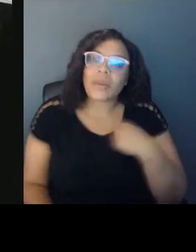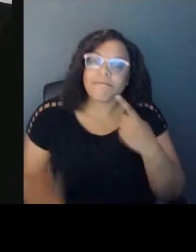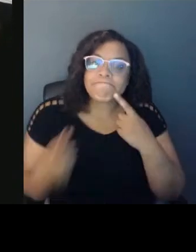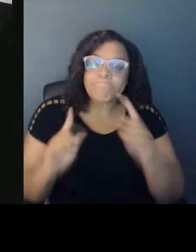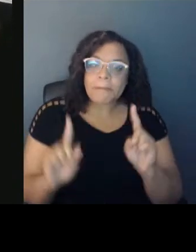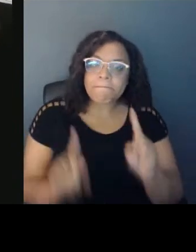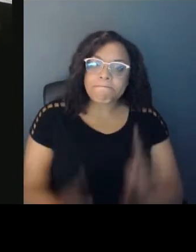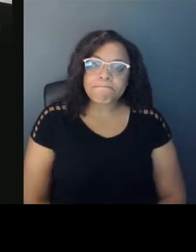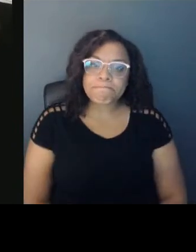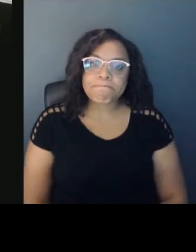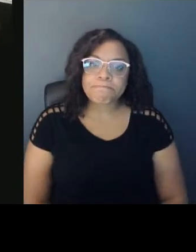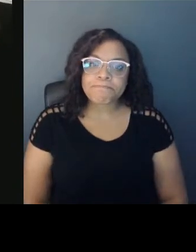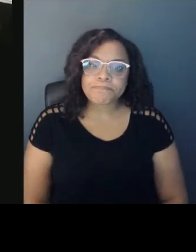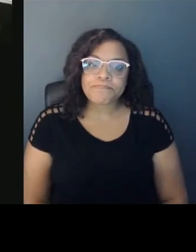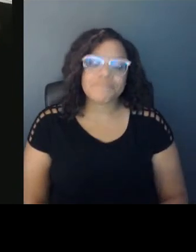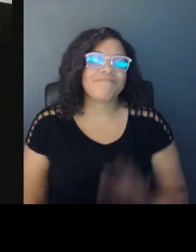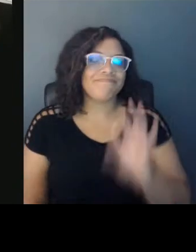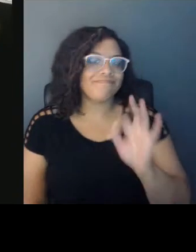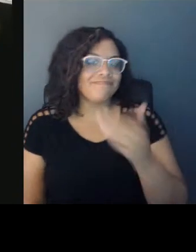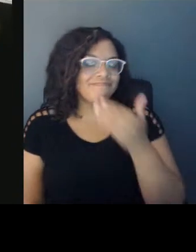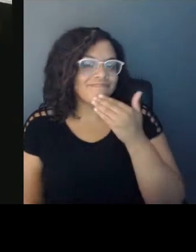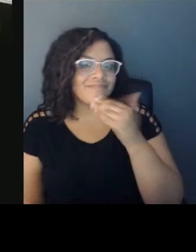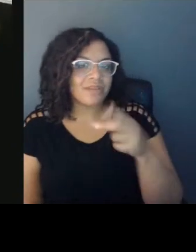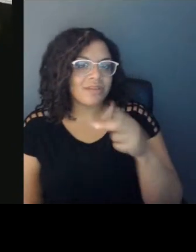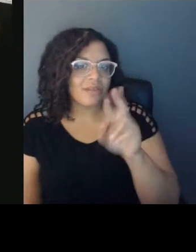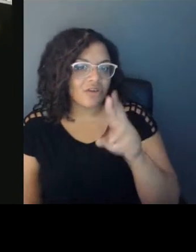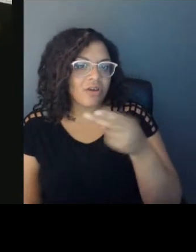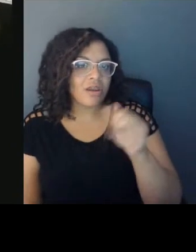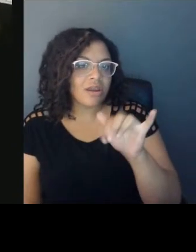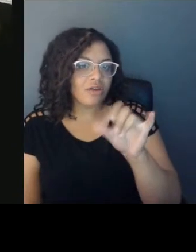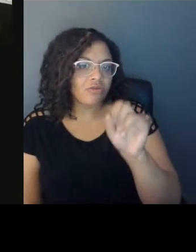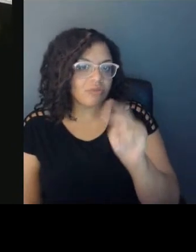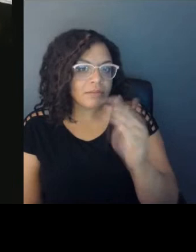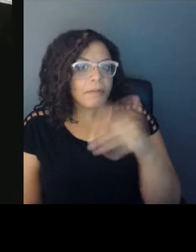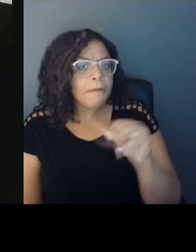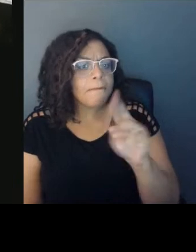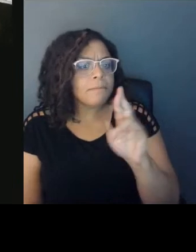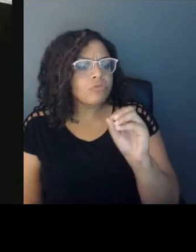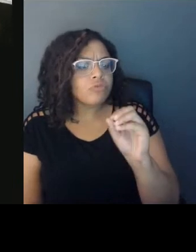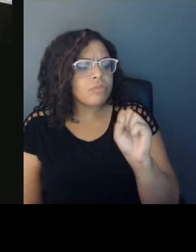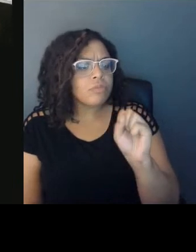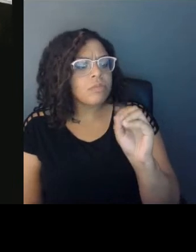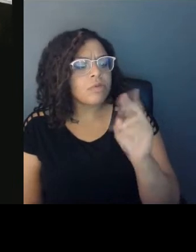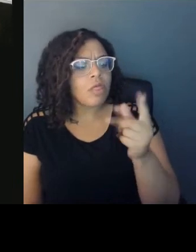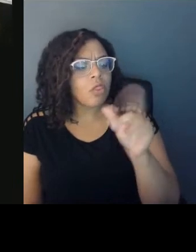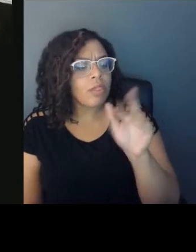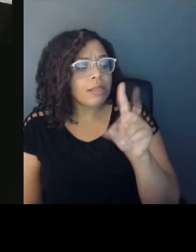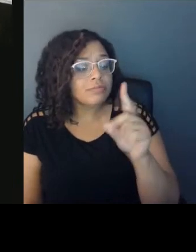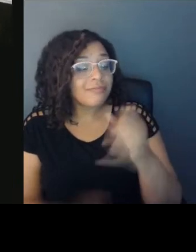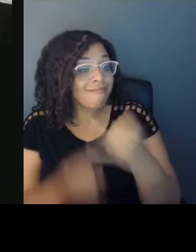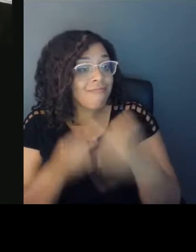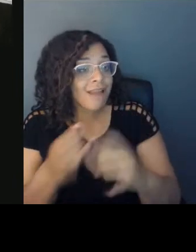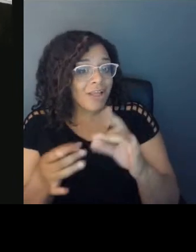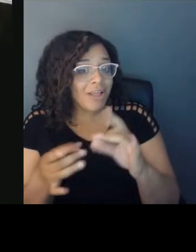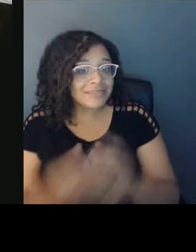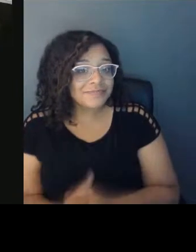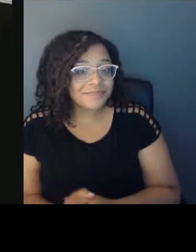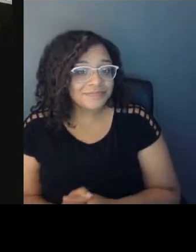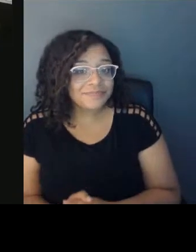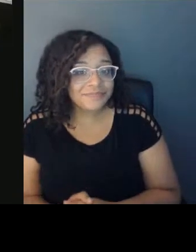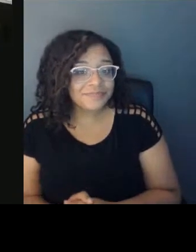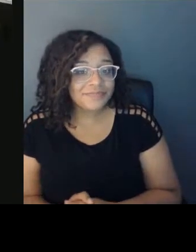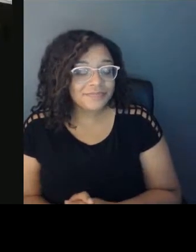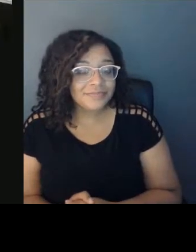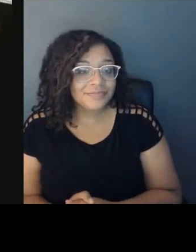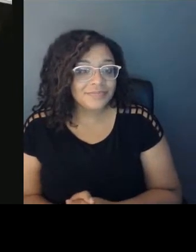Dr. Heston, thank you so much. Mr. Sutherland, final thoughts from you. Oh man, it's a tough, tough crowd